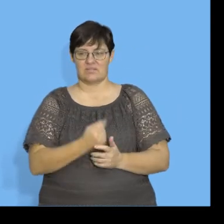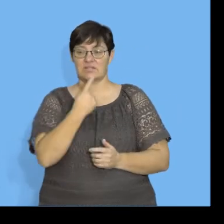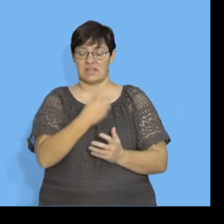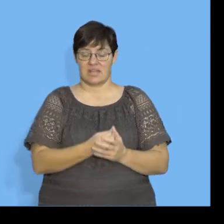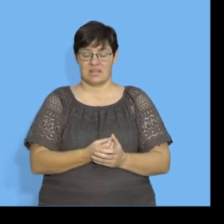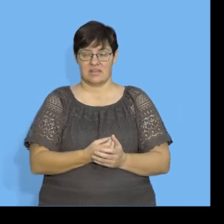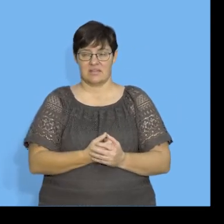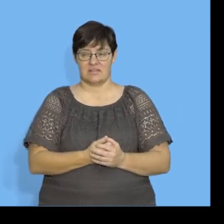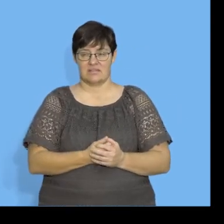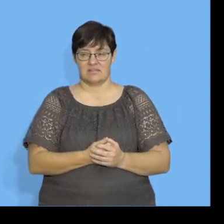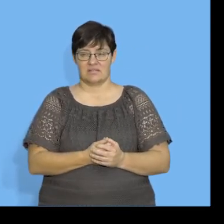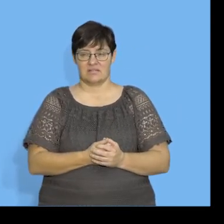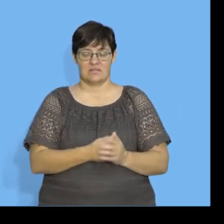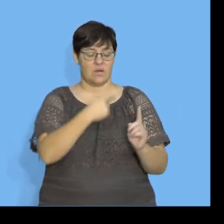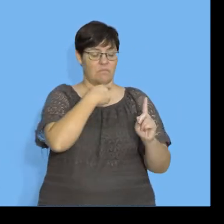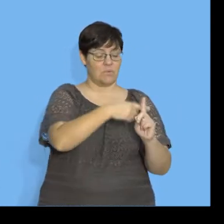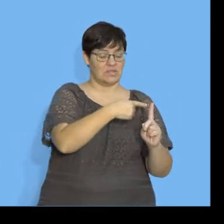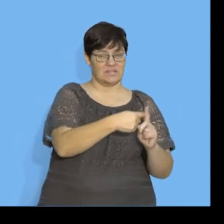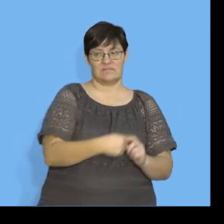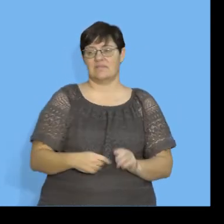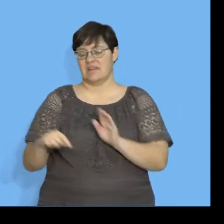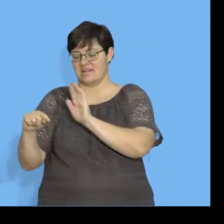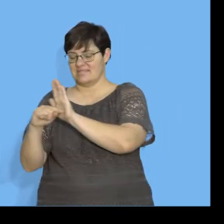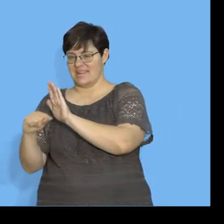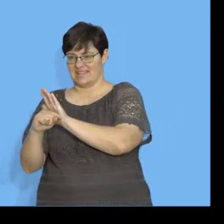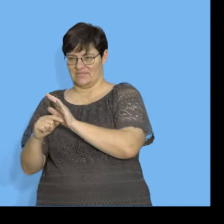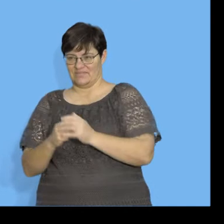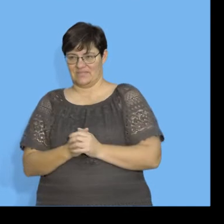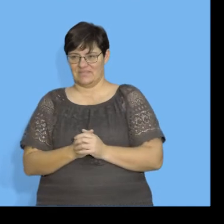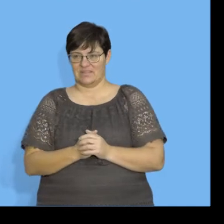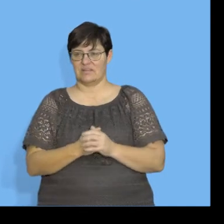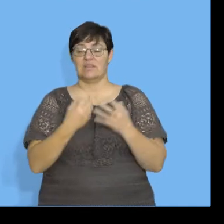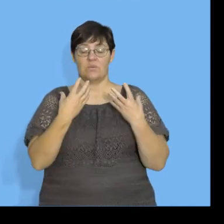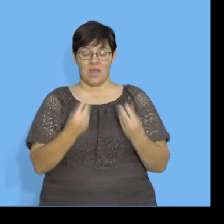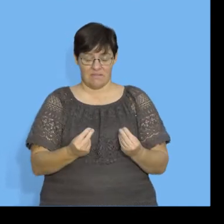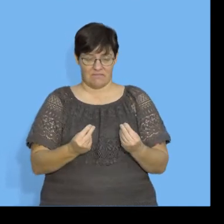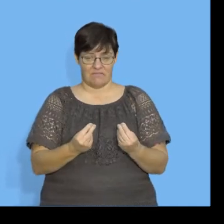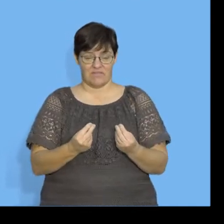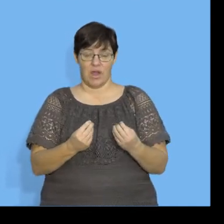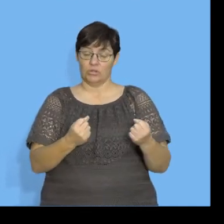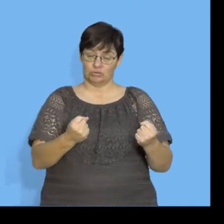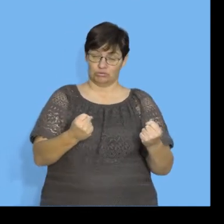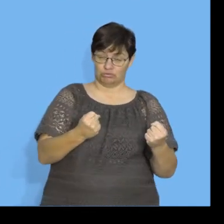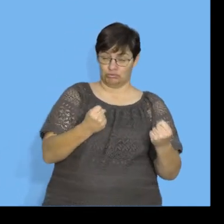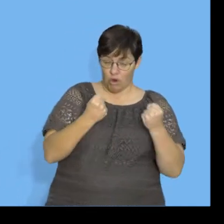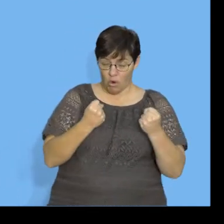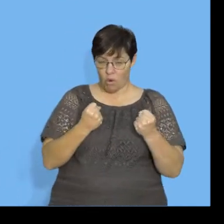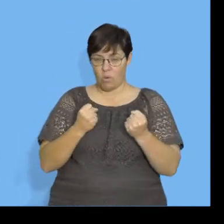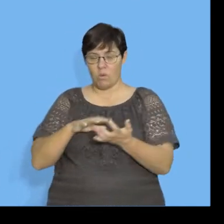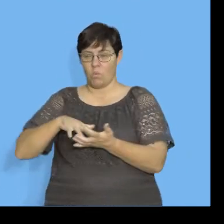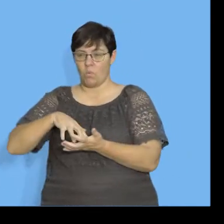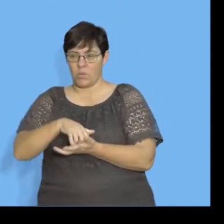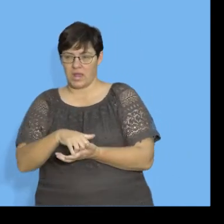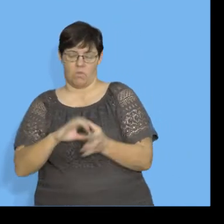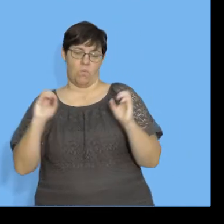So, we say we have this positive correlation, negative correlation, and the strength of